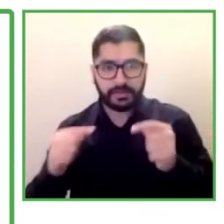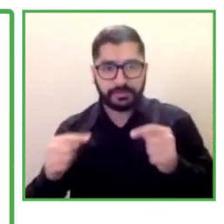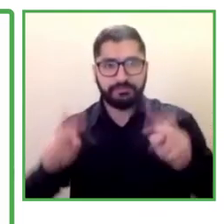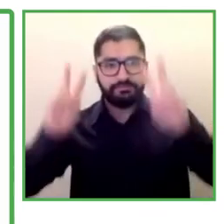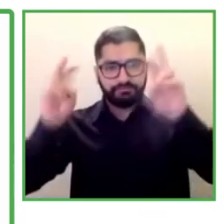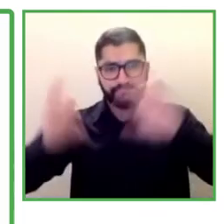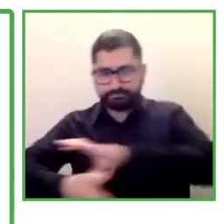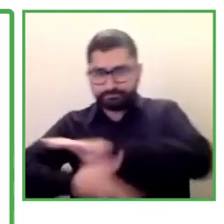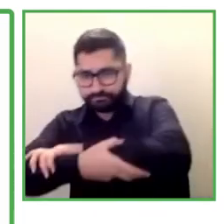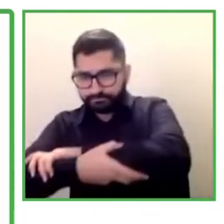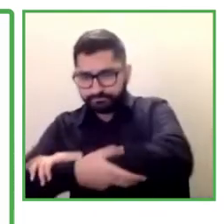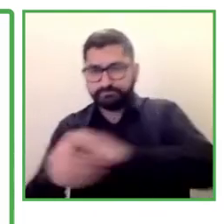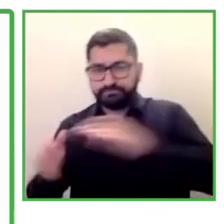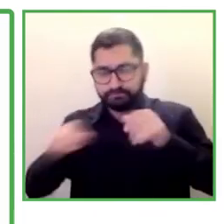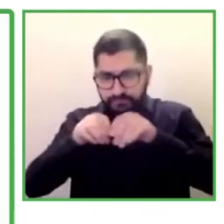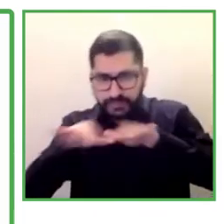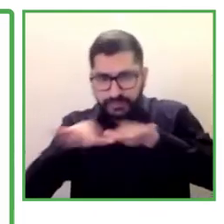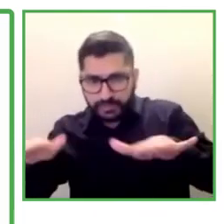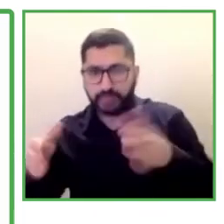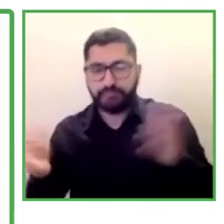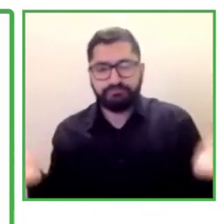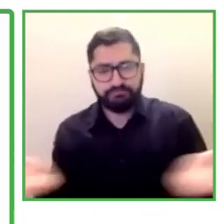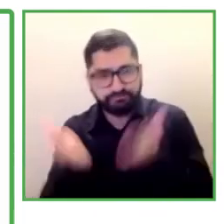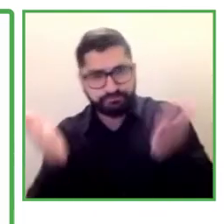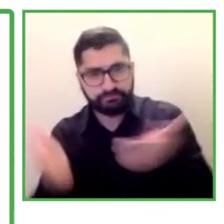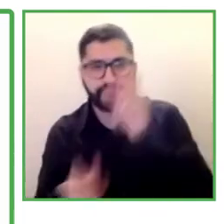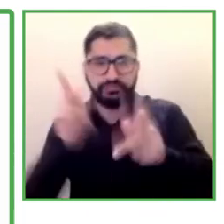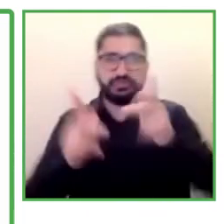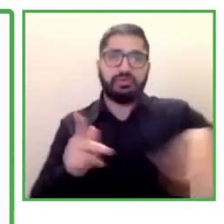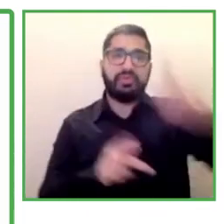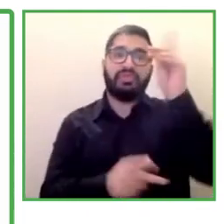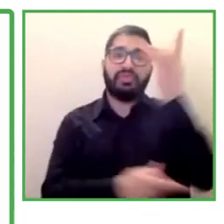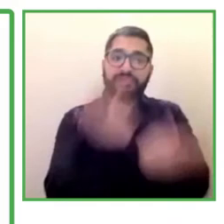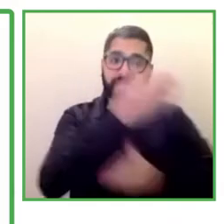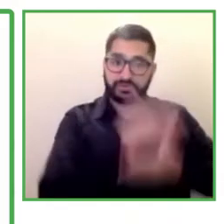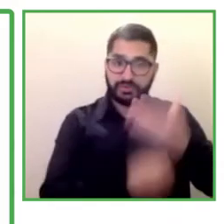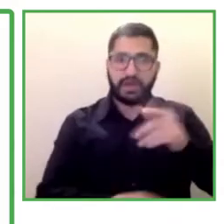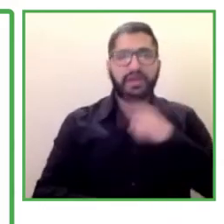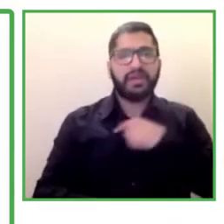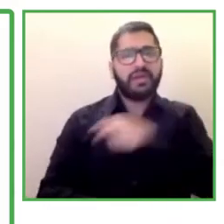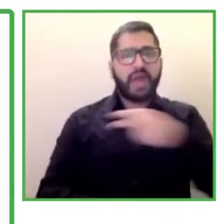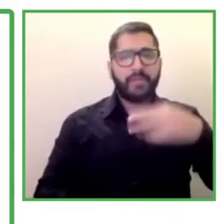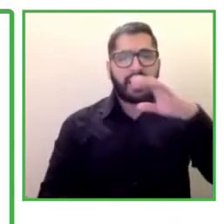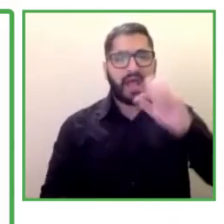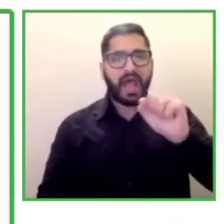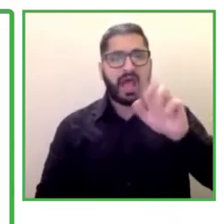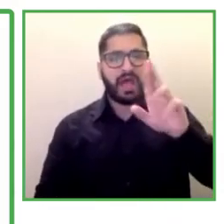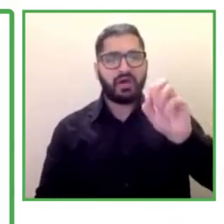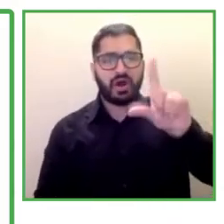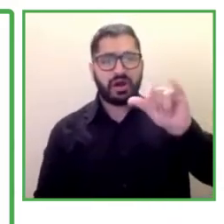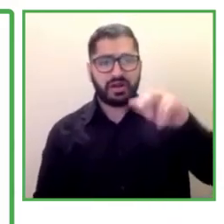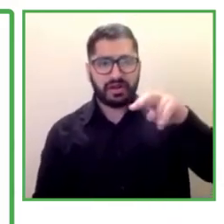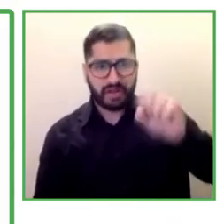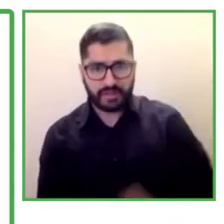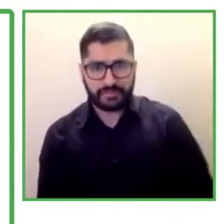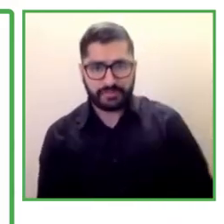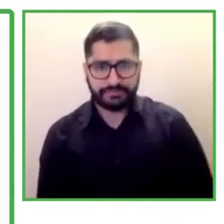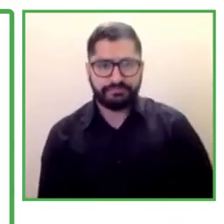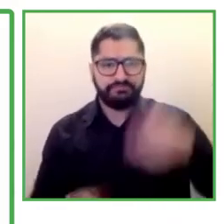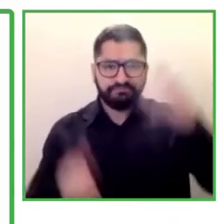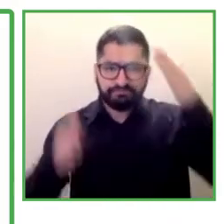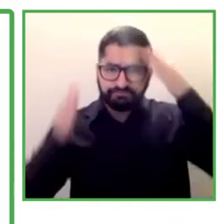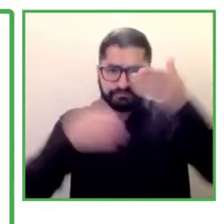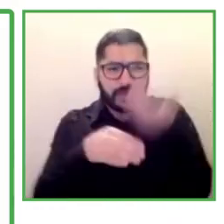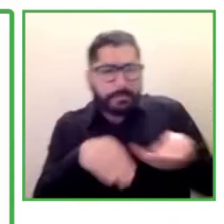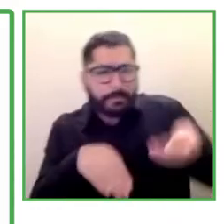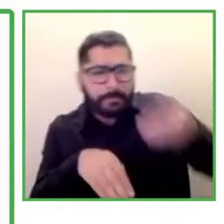conference about mobility work for disabled people. I work in the lab of the